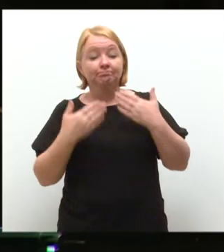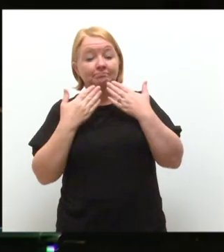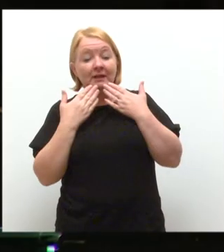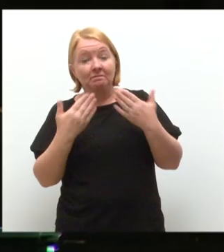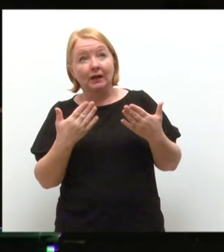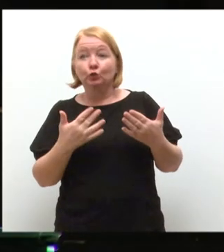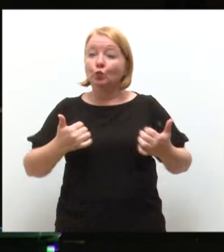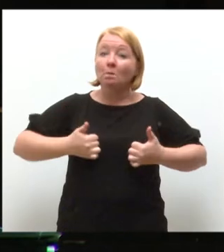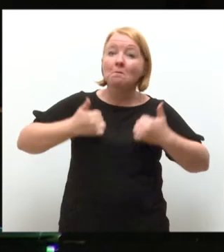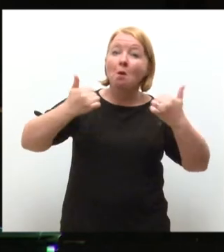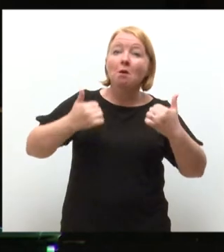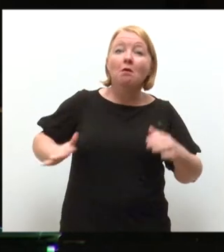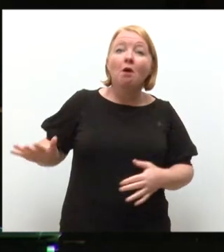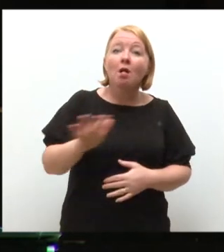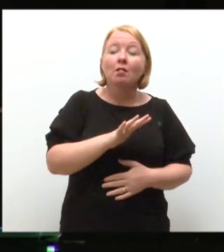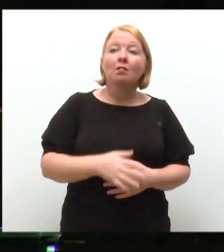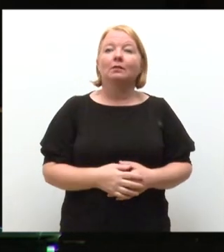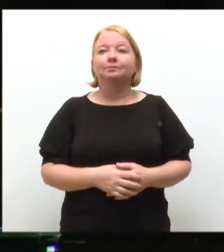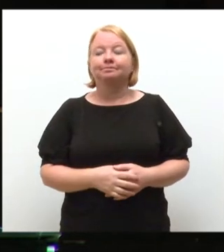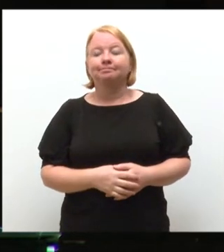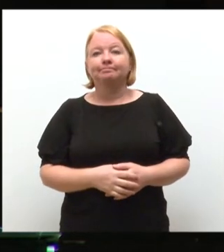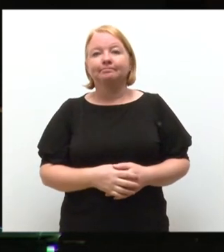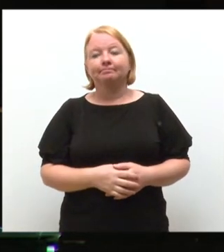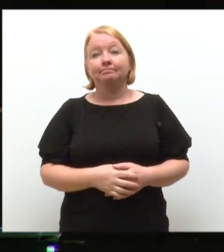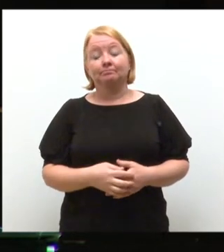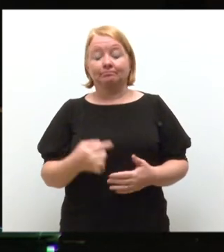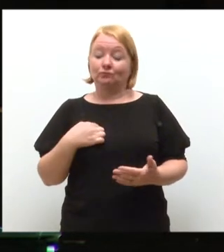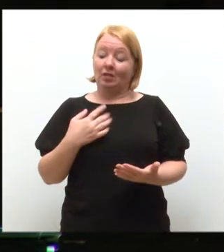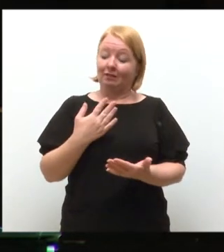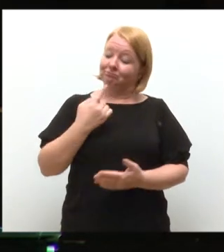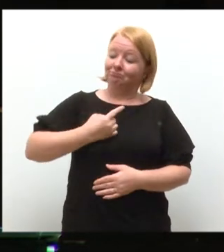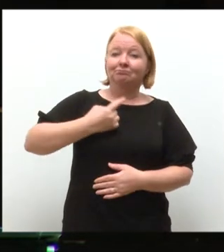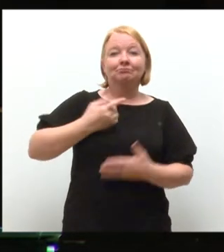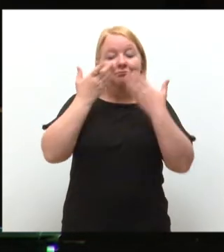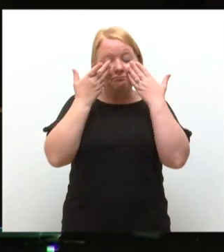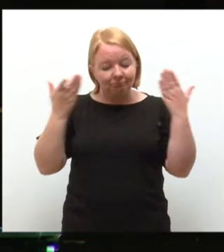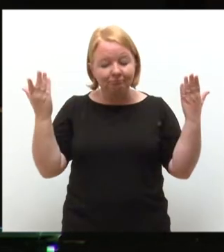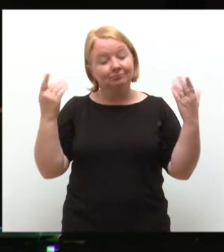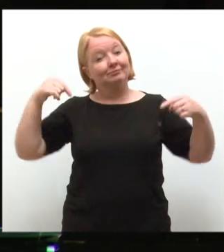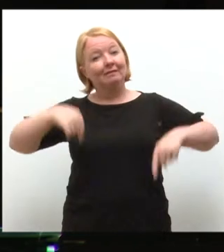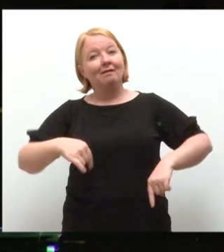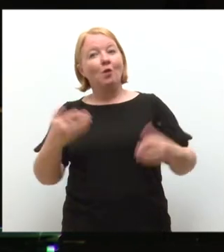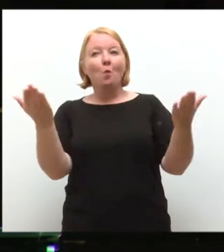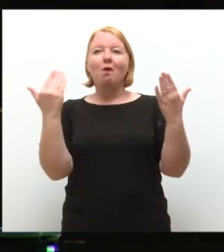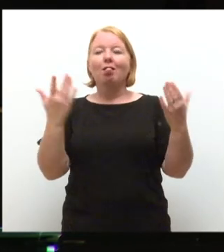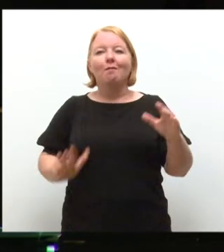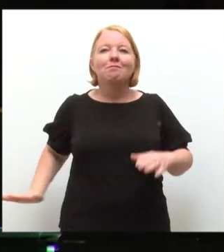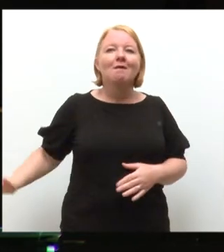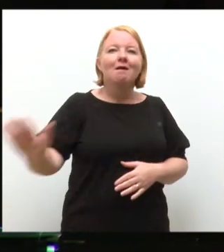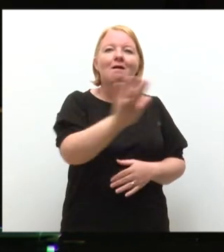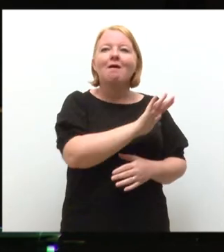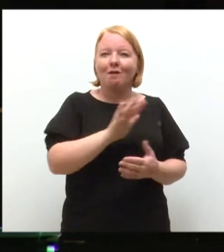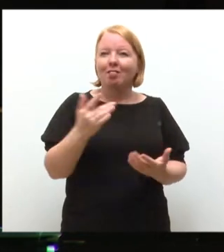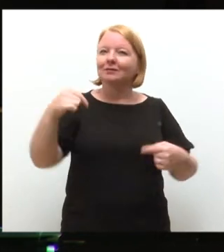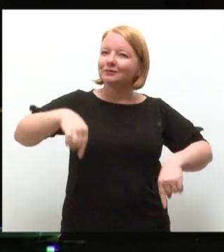Good morning everybody, and I have the honour today of welcoming you all to the University of Dundee, and you are